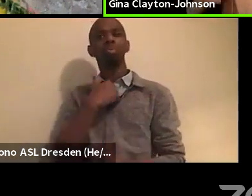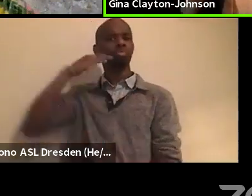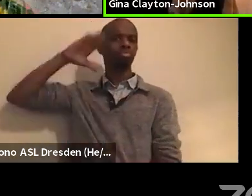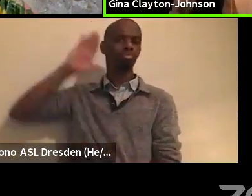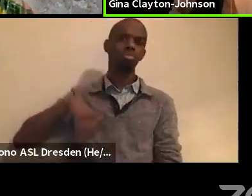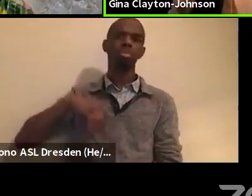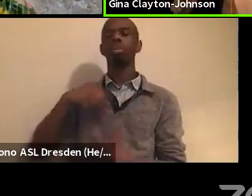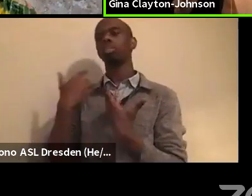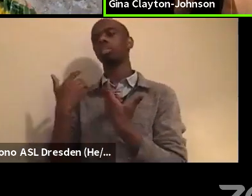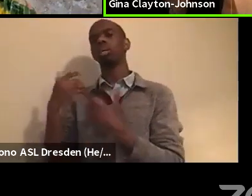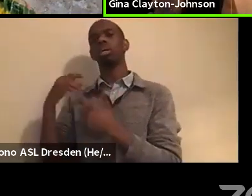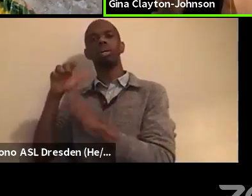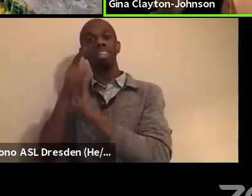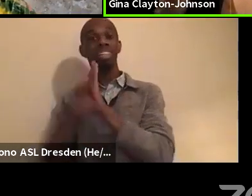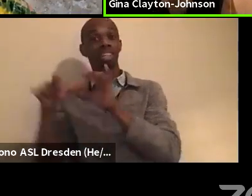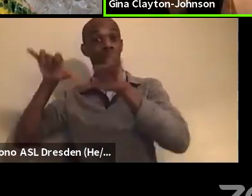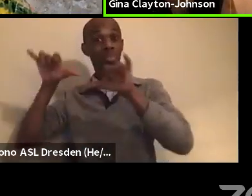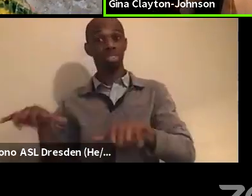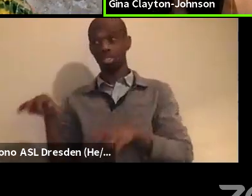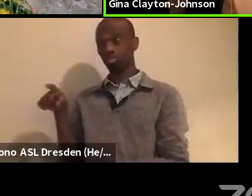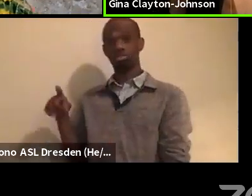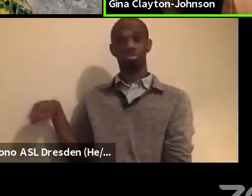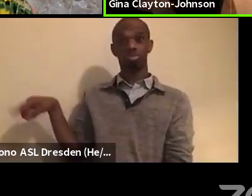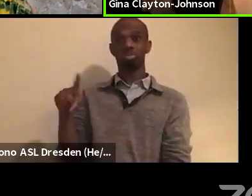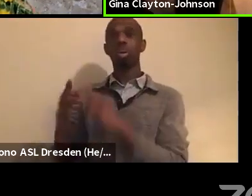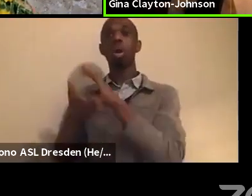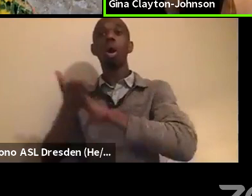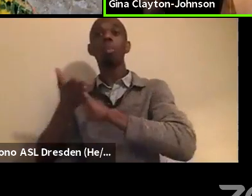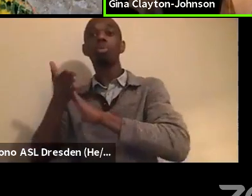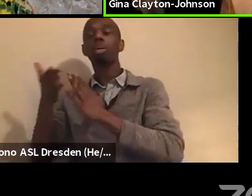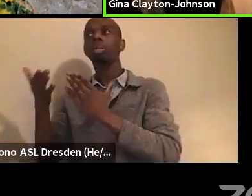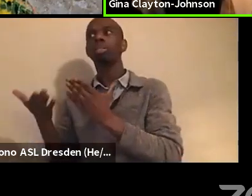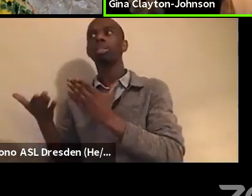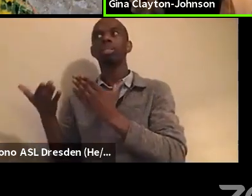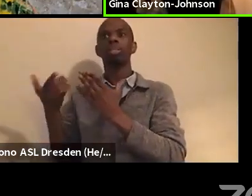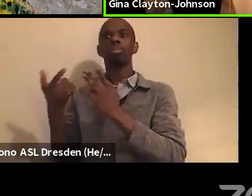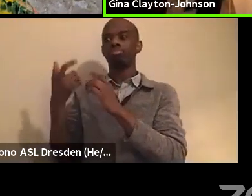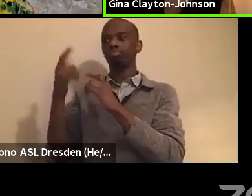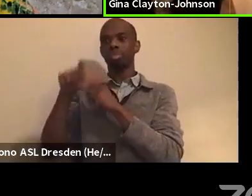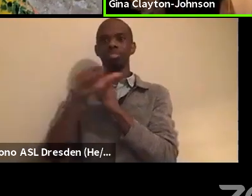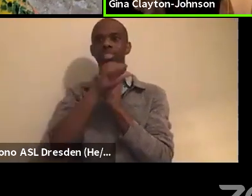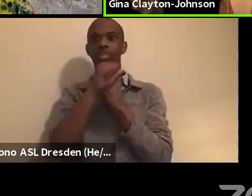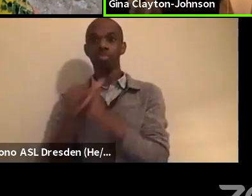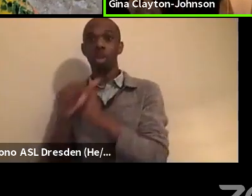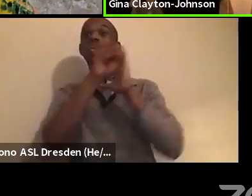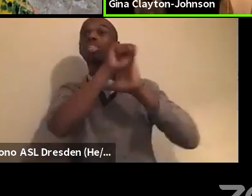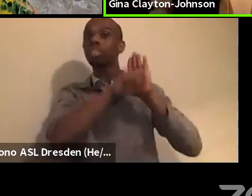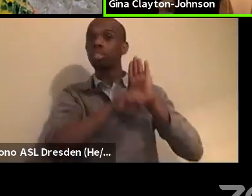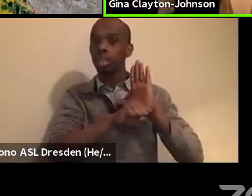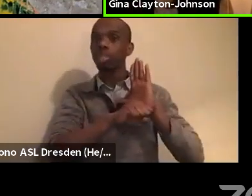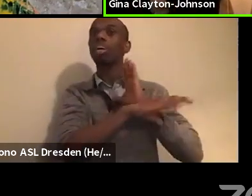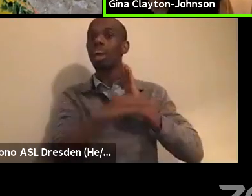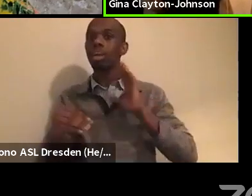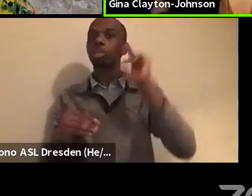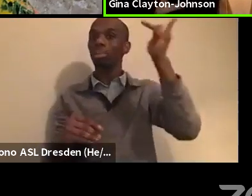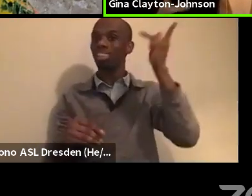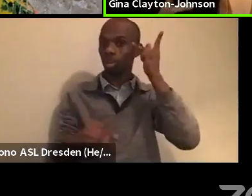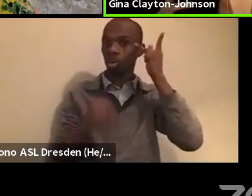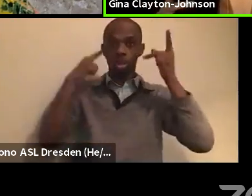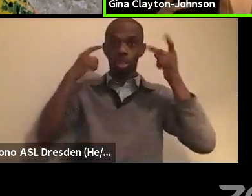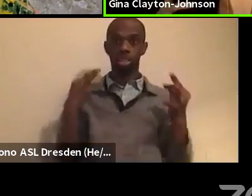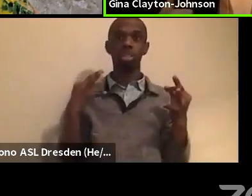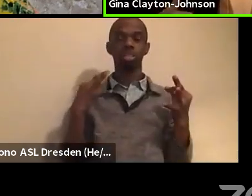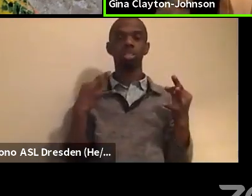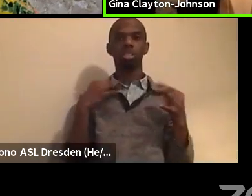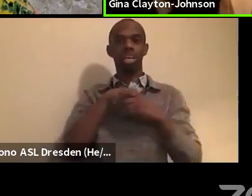operates primarily up on the authority of our states, um, and the political decisions that are made in our local